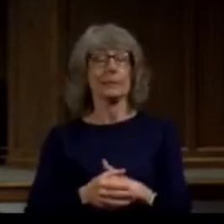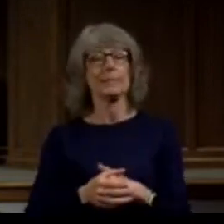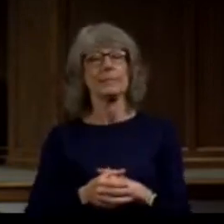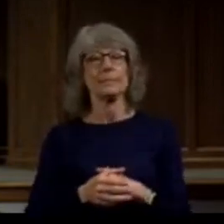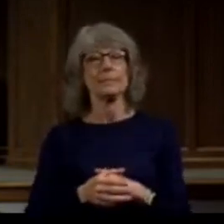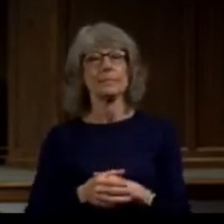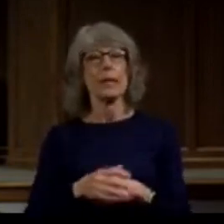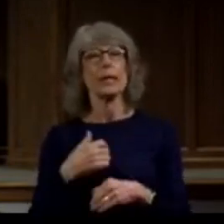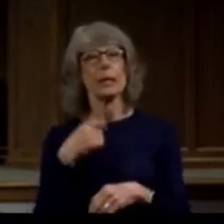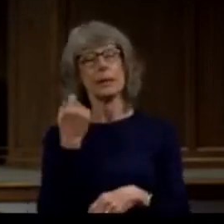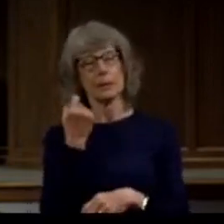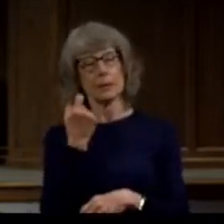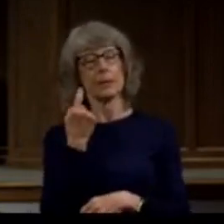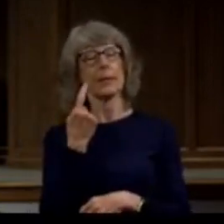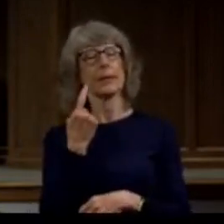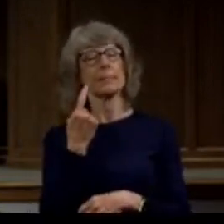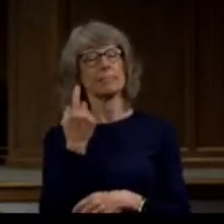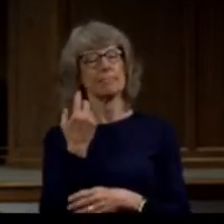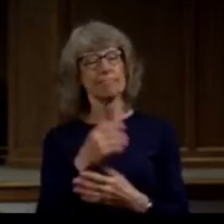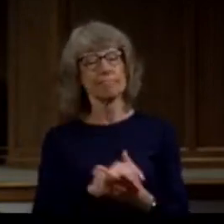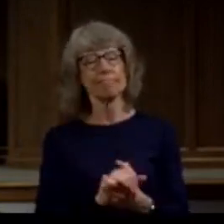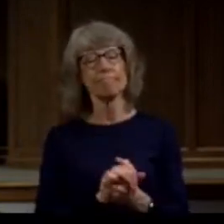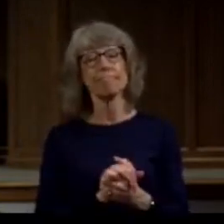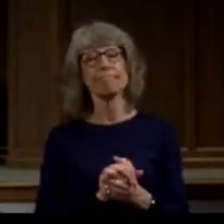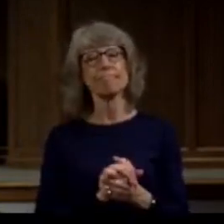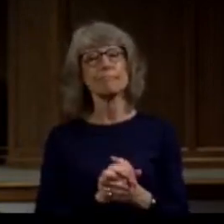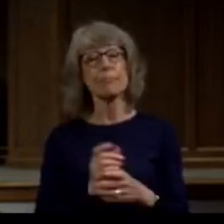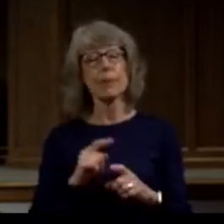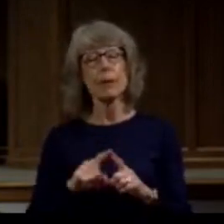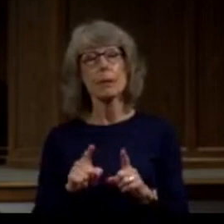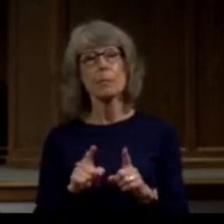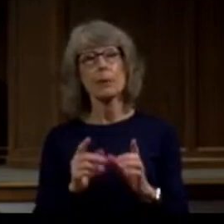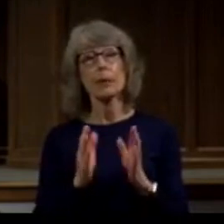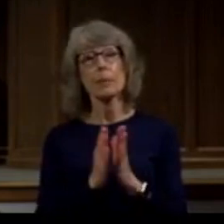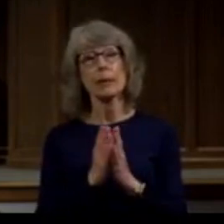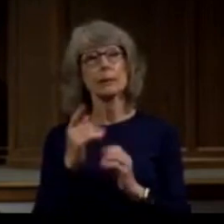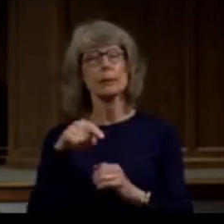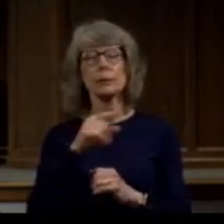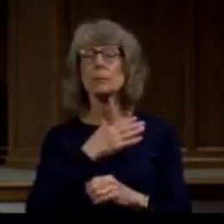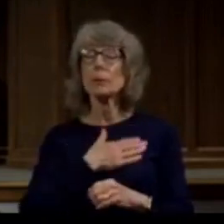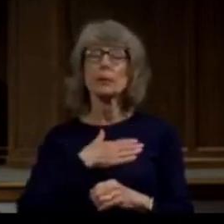and I understand the sentiment but I would ask you not to say that again